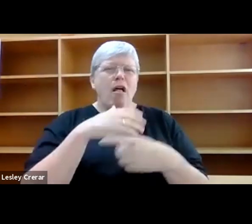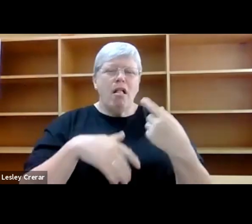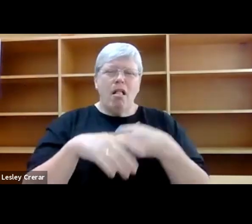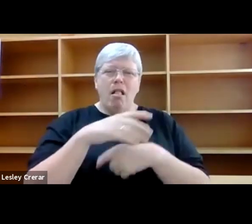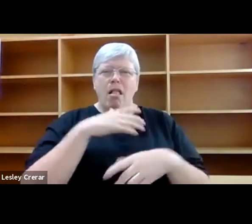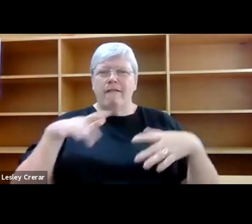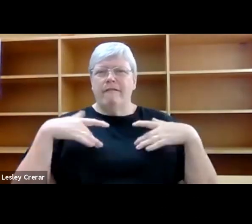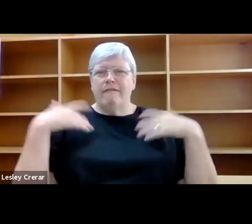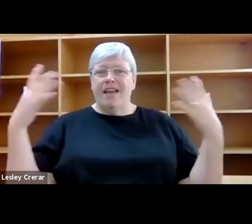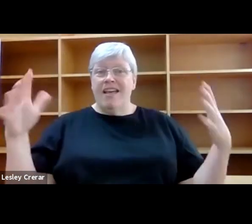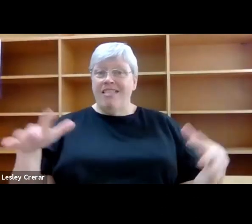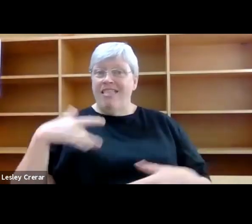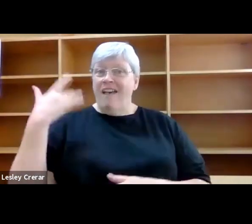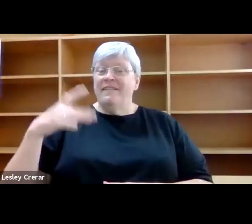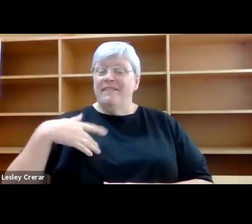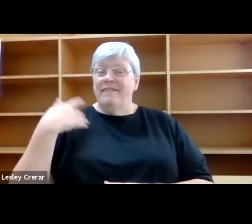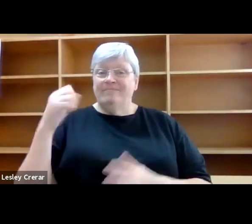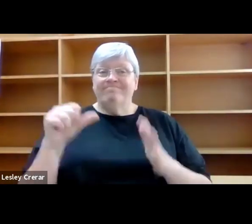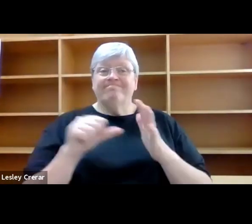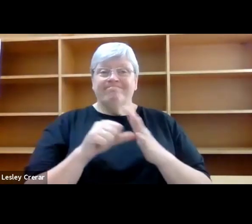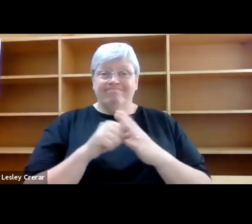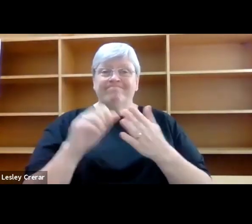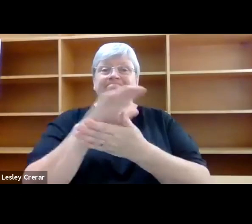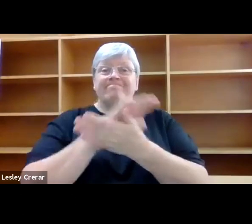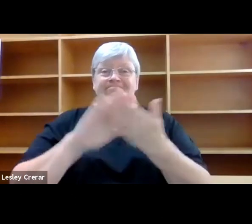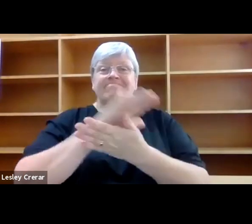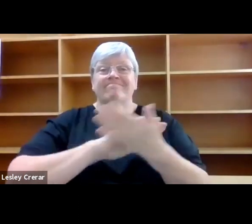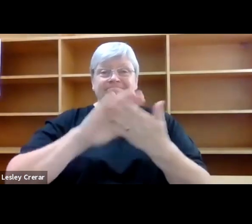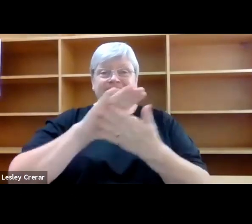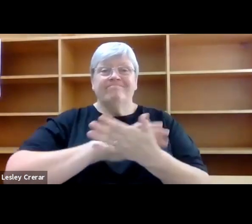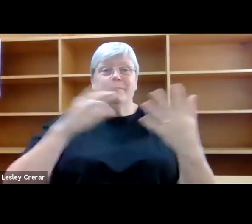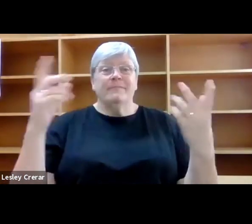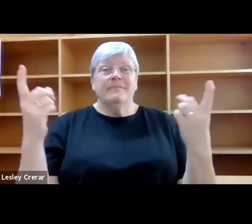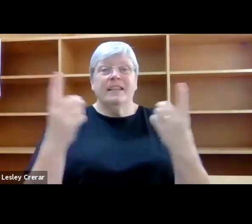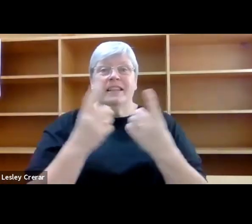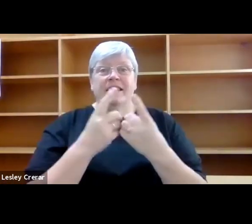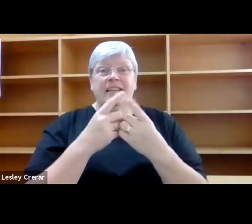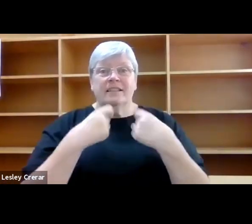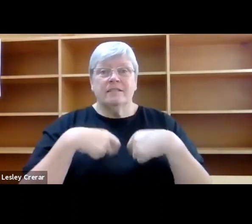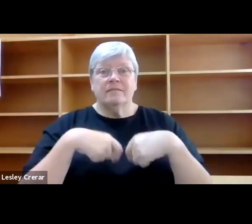in a way that is hard to describe, and things kept happening.